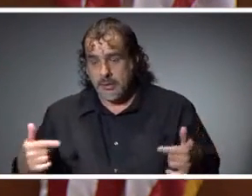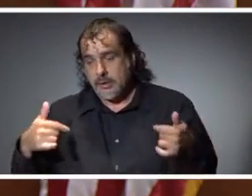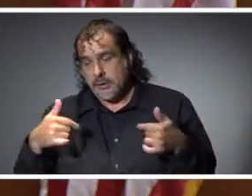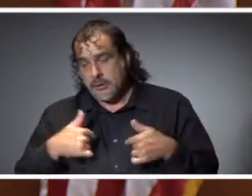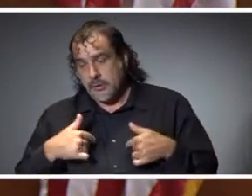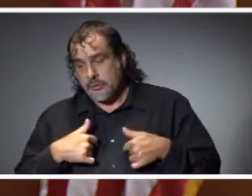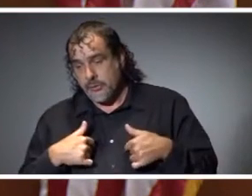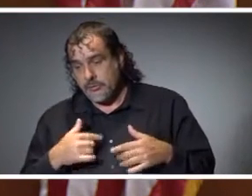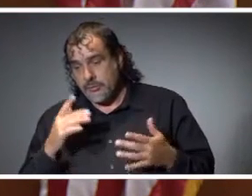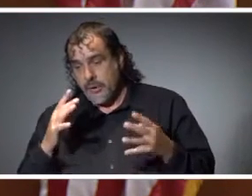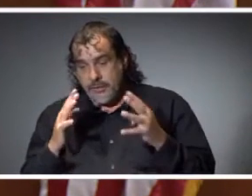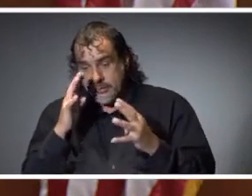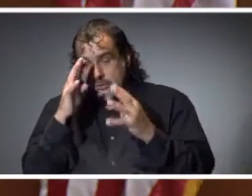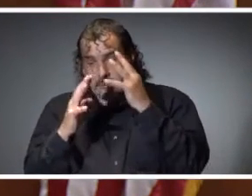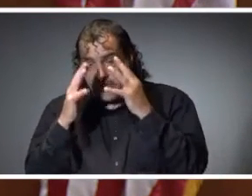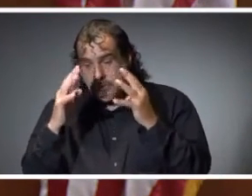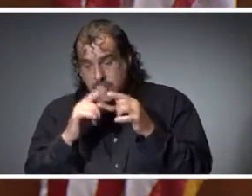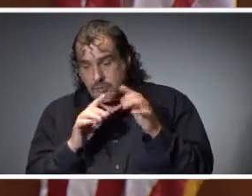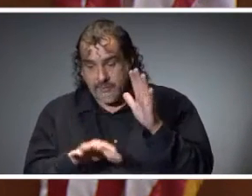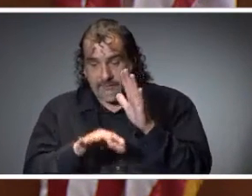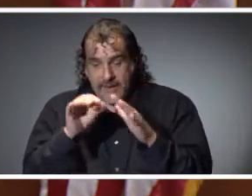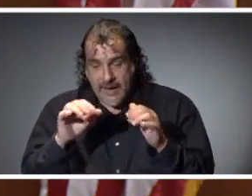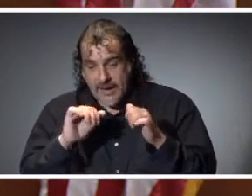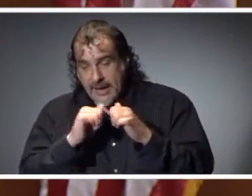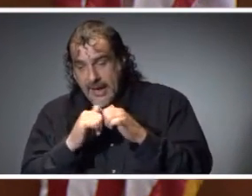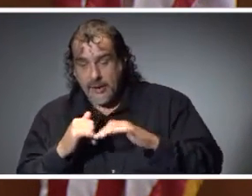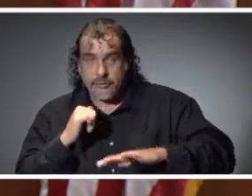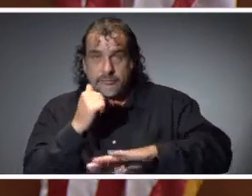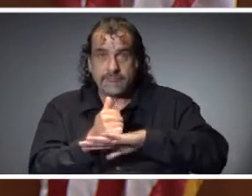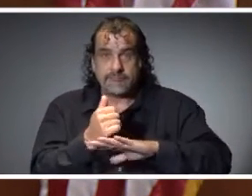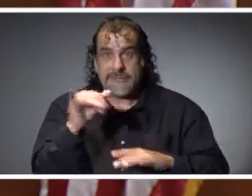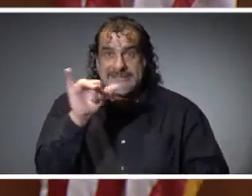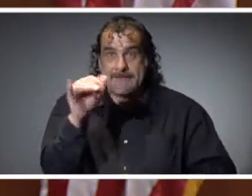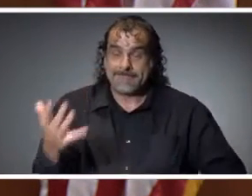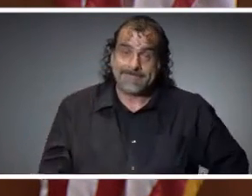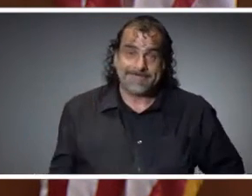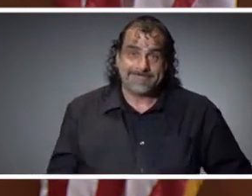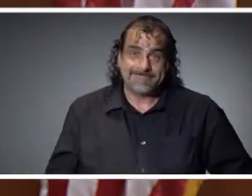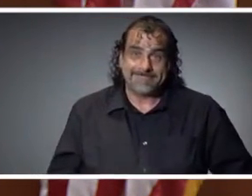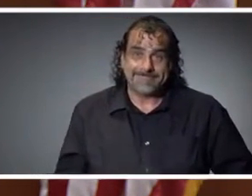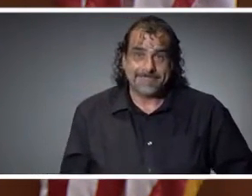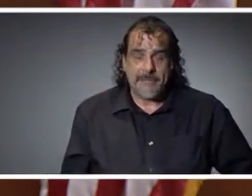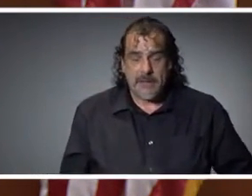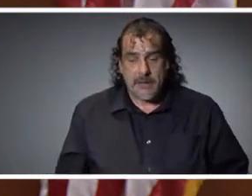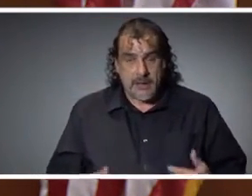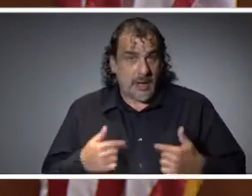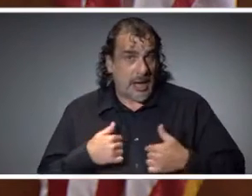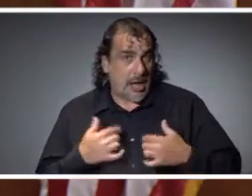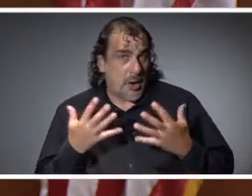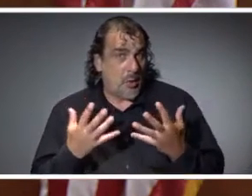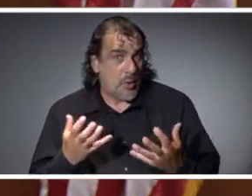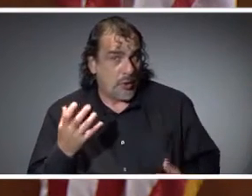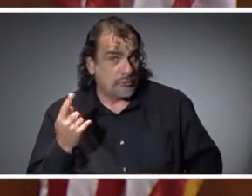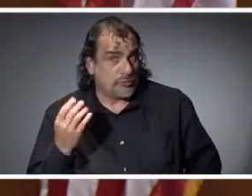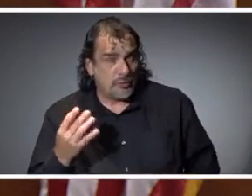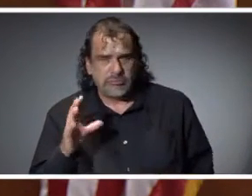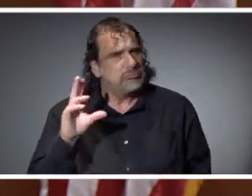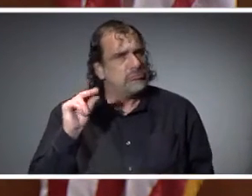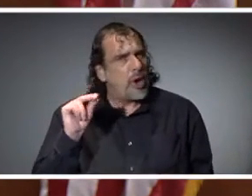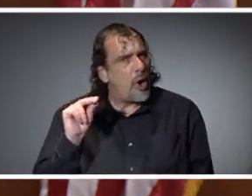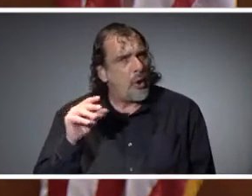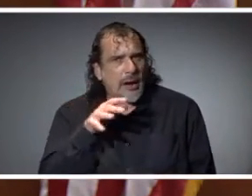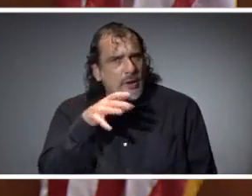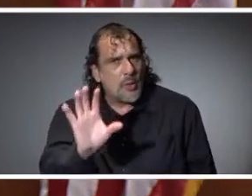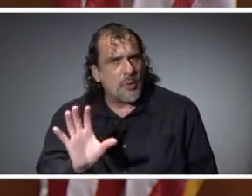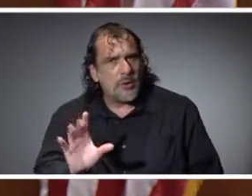would have to be creative to find a way for me to do so but it's not something that I want to do and it's not something that I can tell